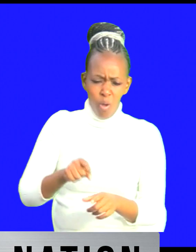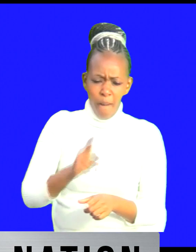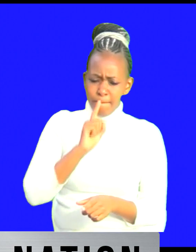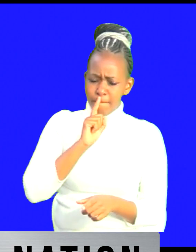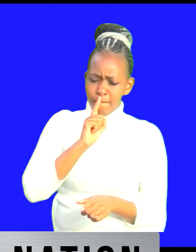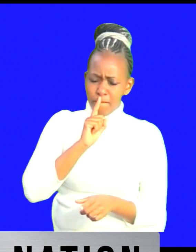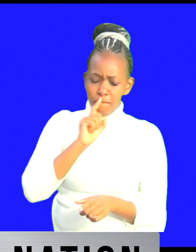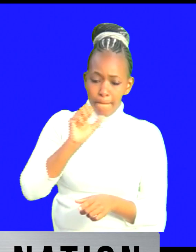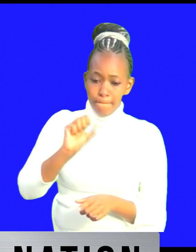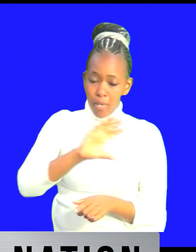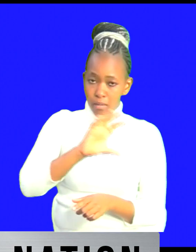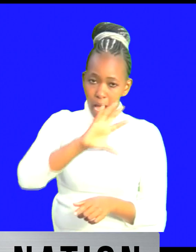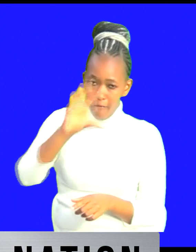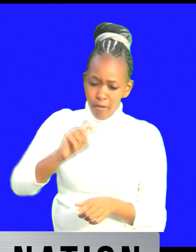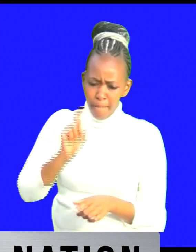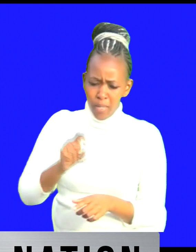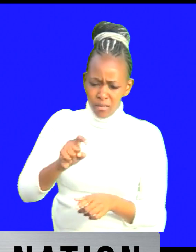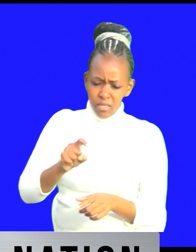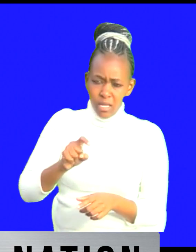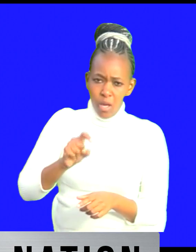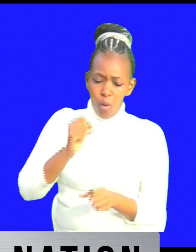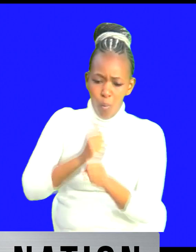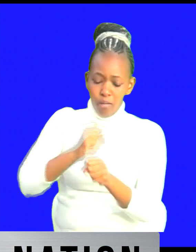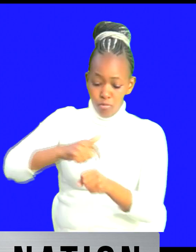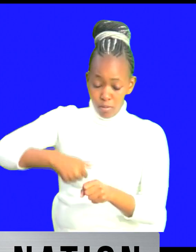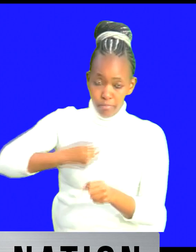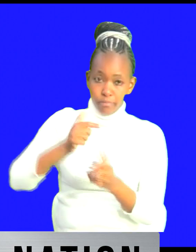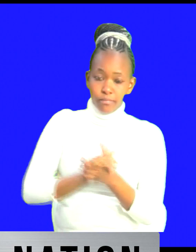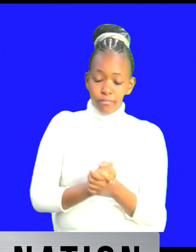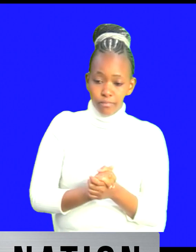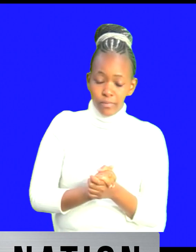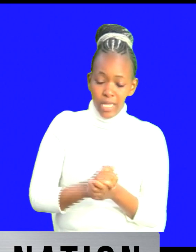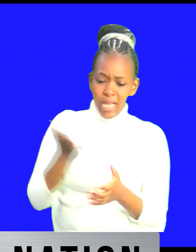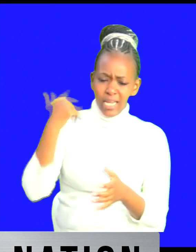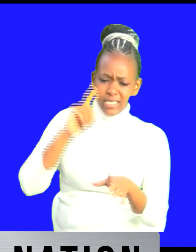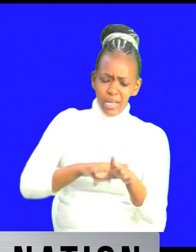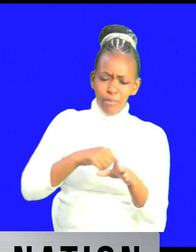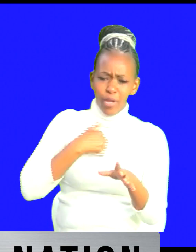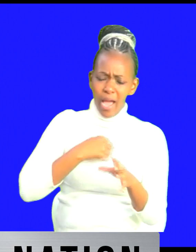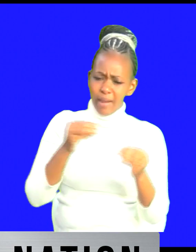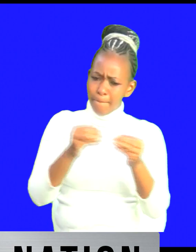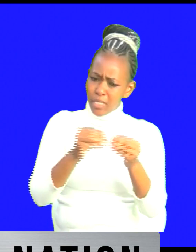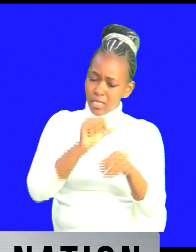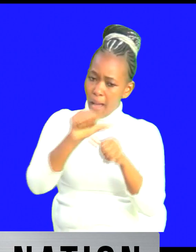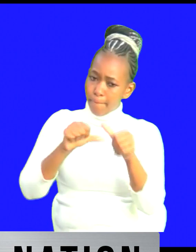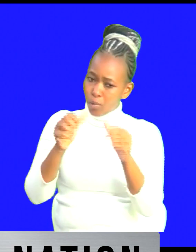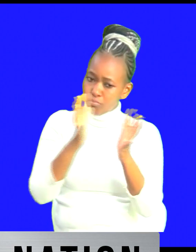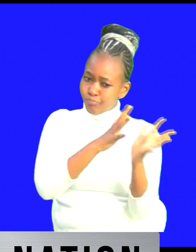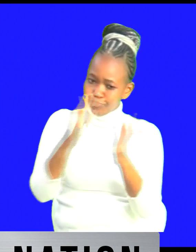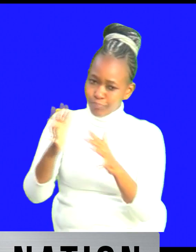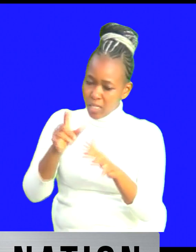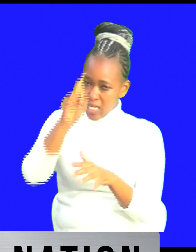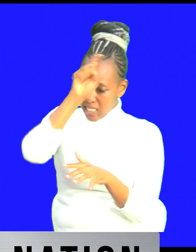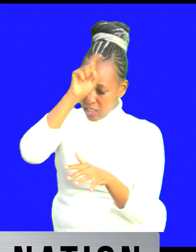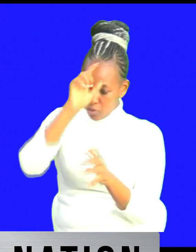because you are facing this brand where did we have this climate meeting the other day and uh the pregypt the the last one was in yes and uh the